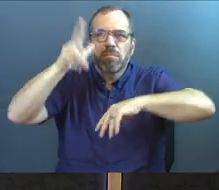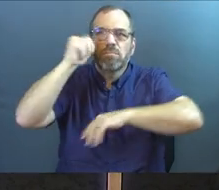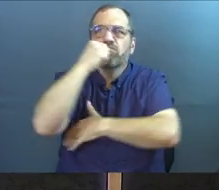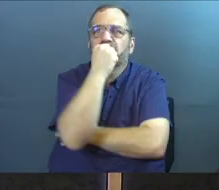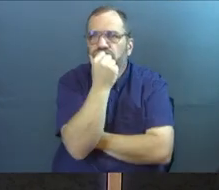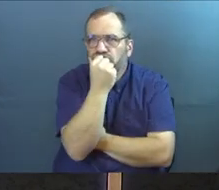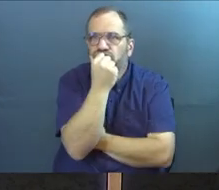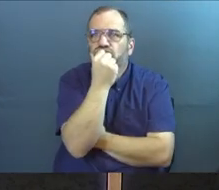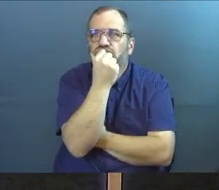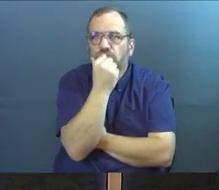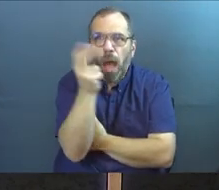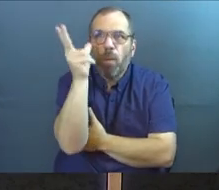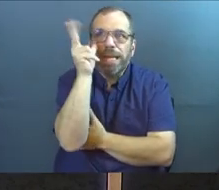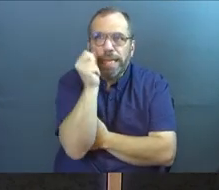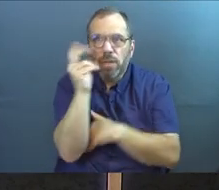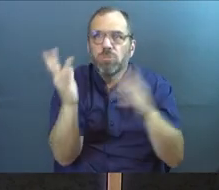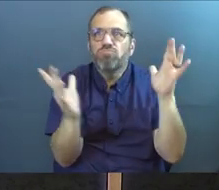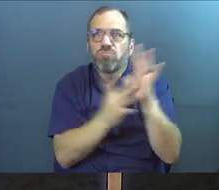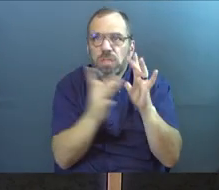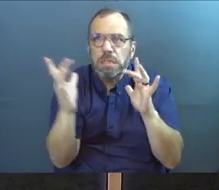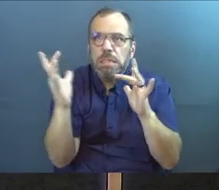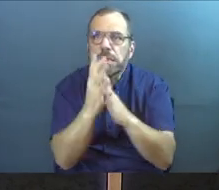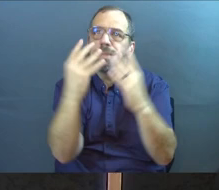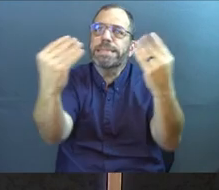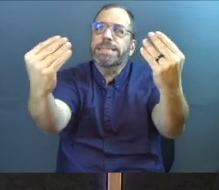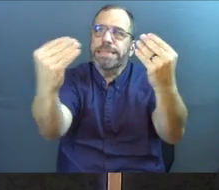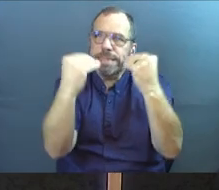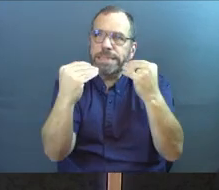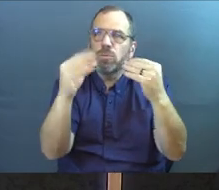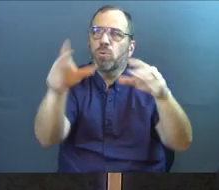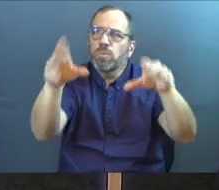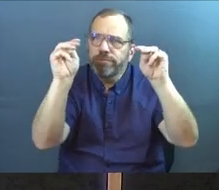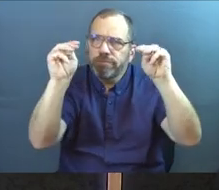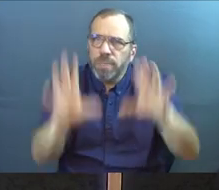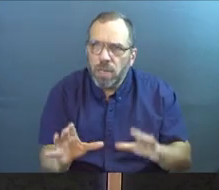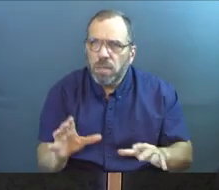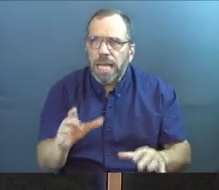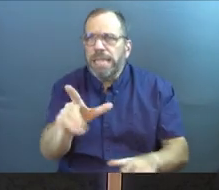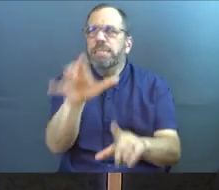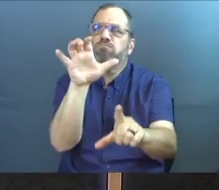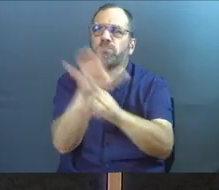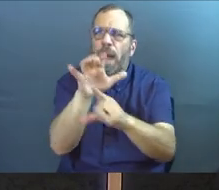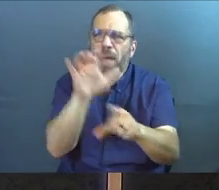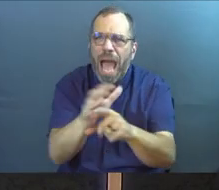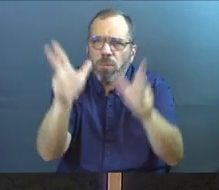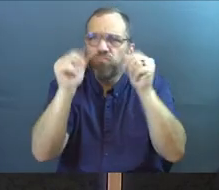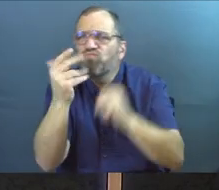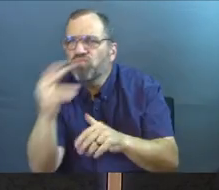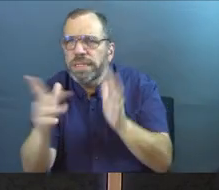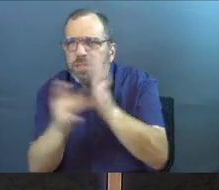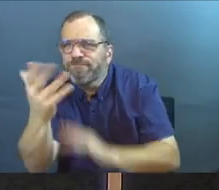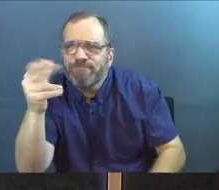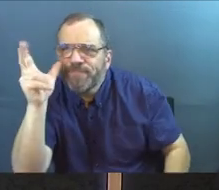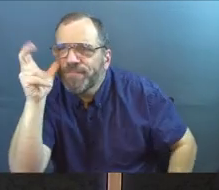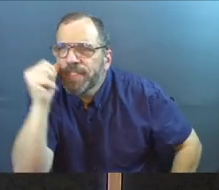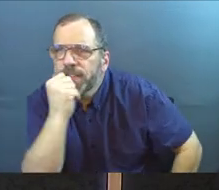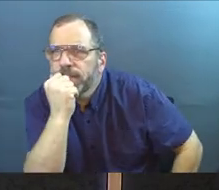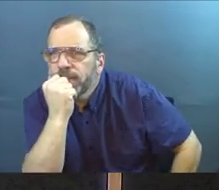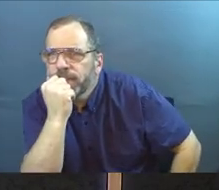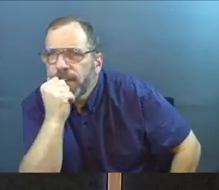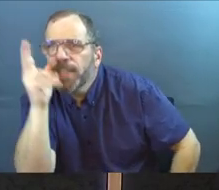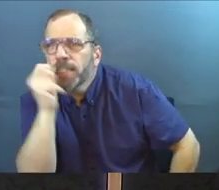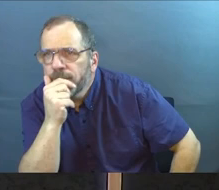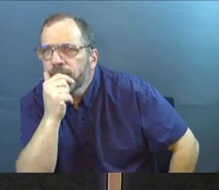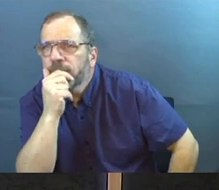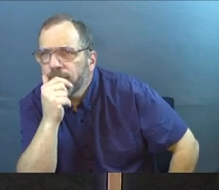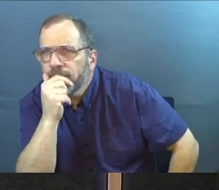saying, I've come to hear Jesus Christ who does miracles, and he's so popular, I want to hear what he has to say. And all